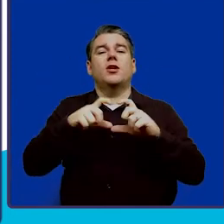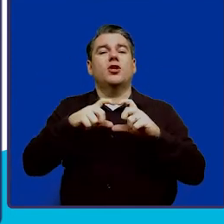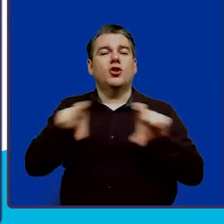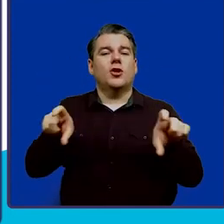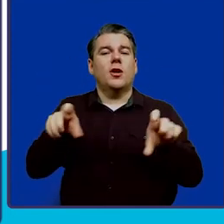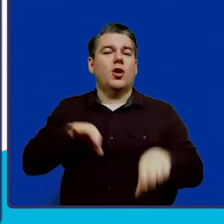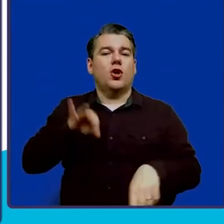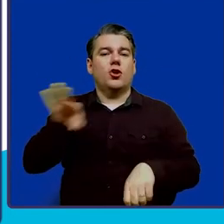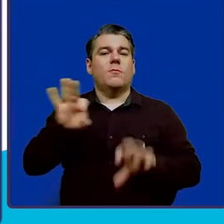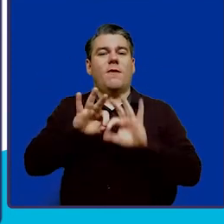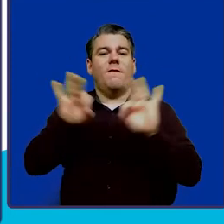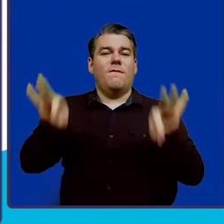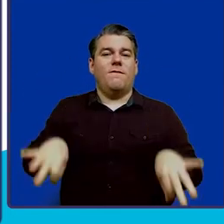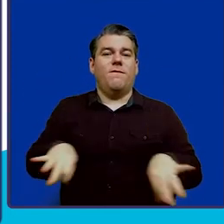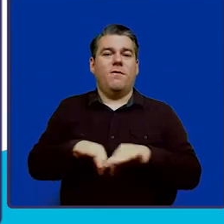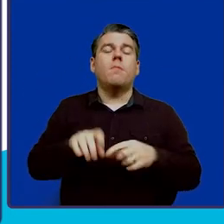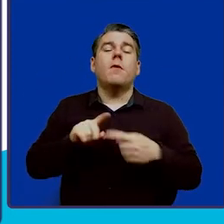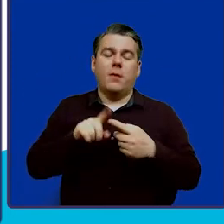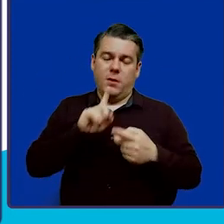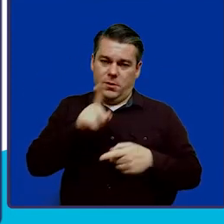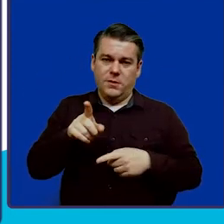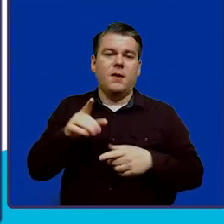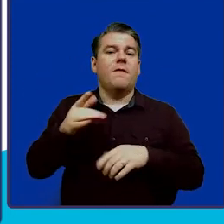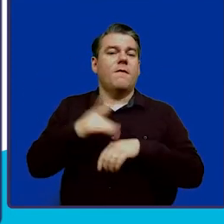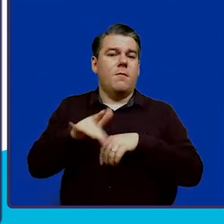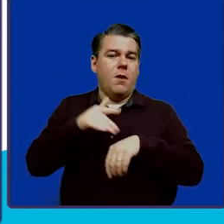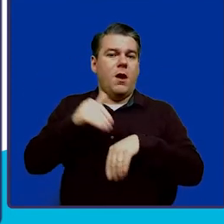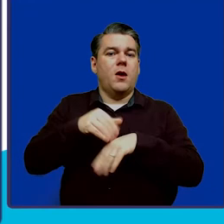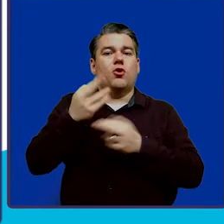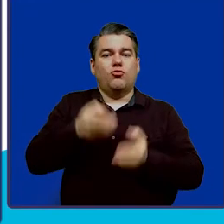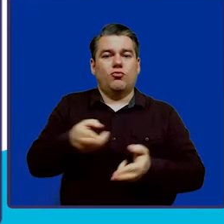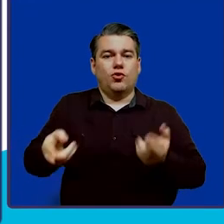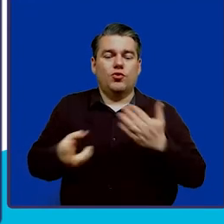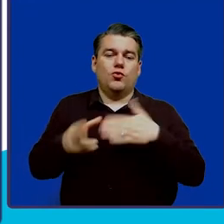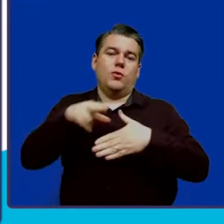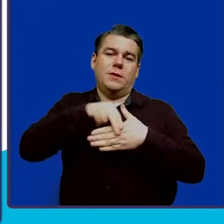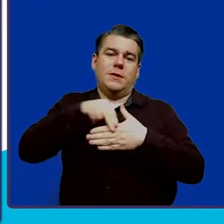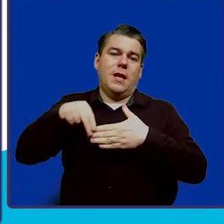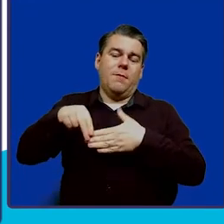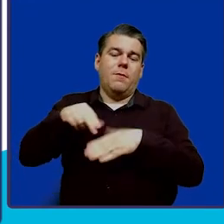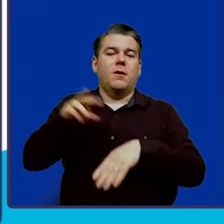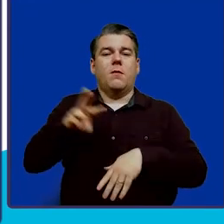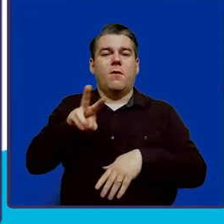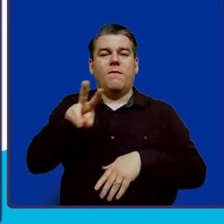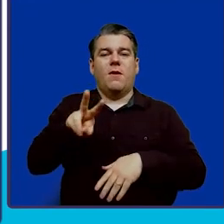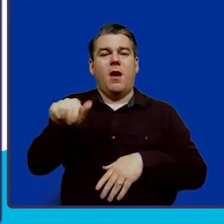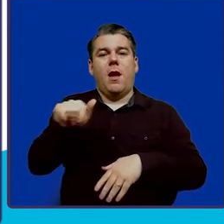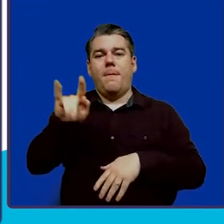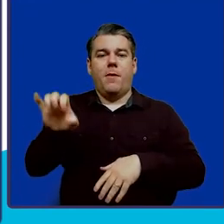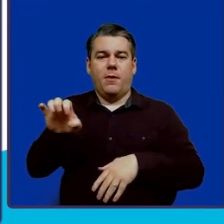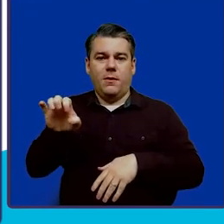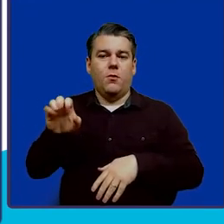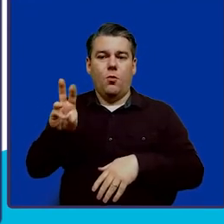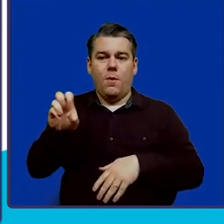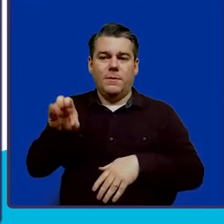Form, and that form is available at the Resources tab of the WB-ABLE.com website.